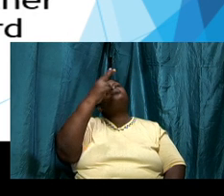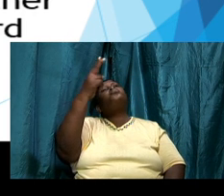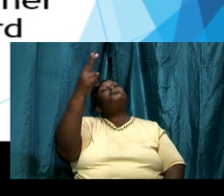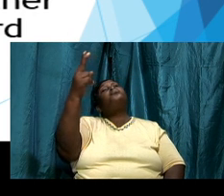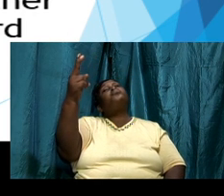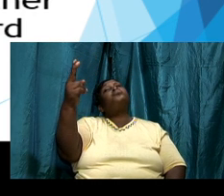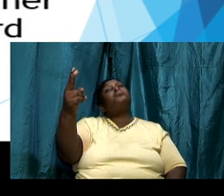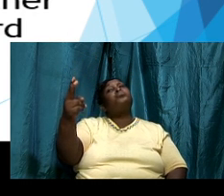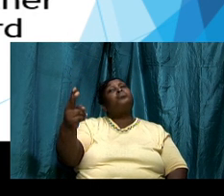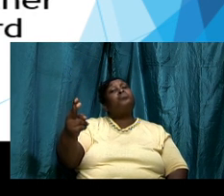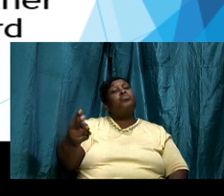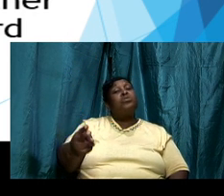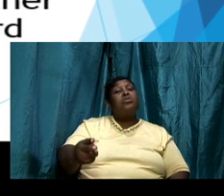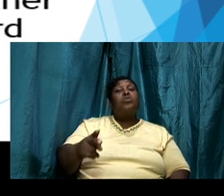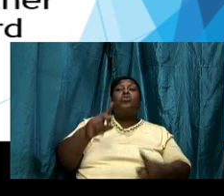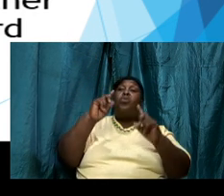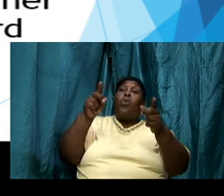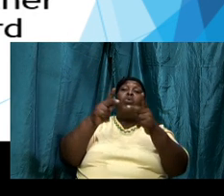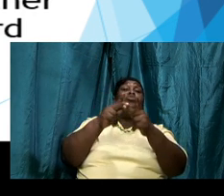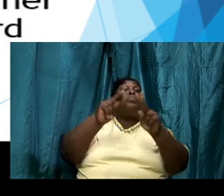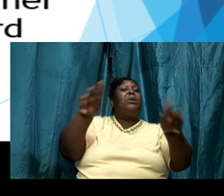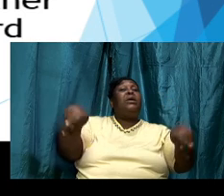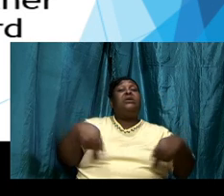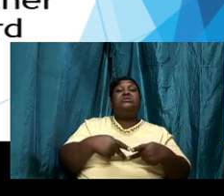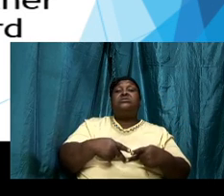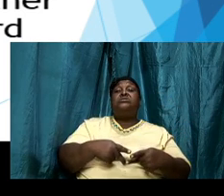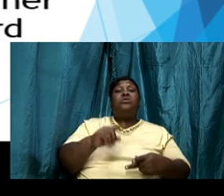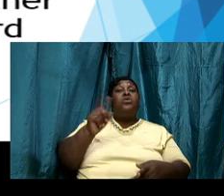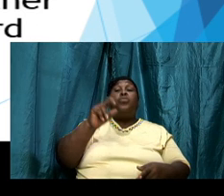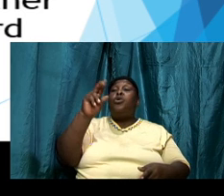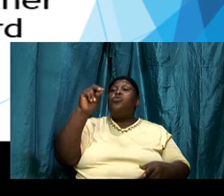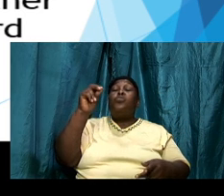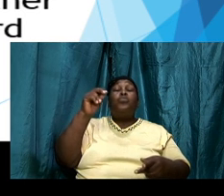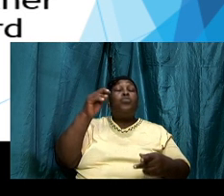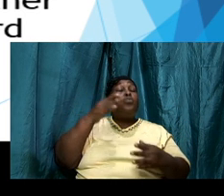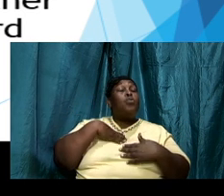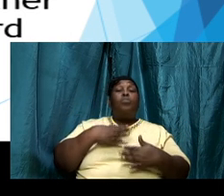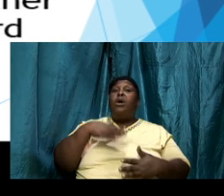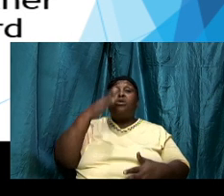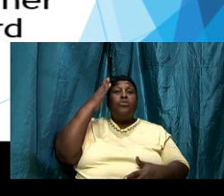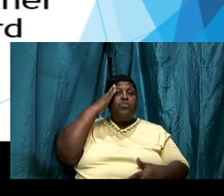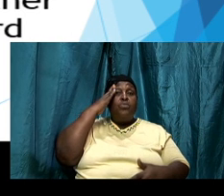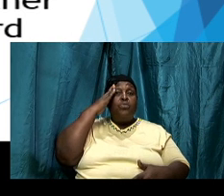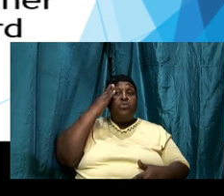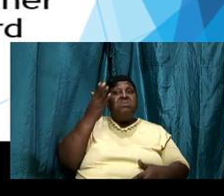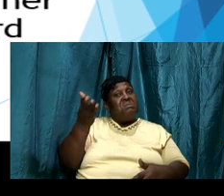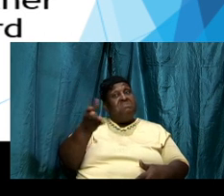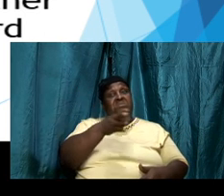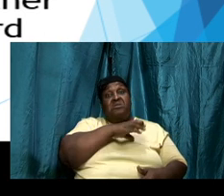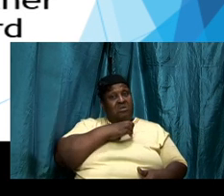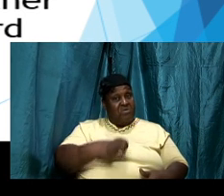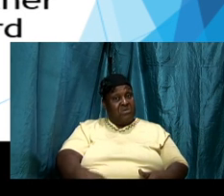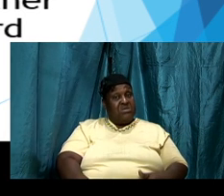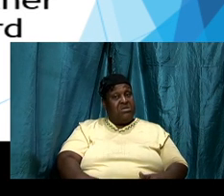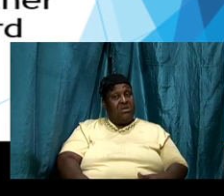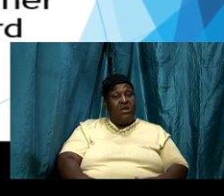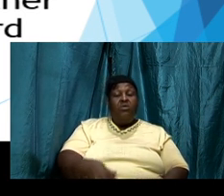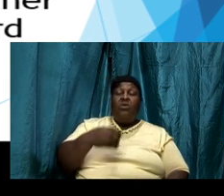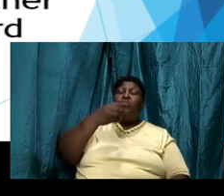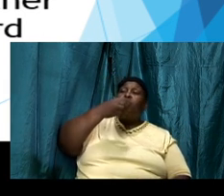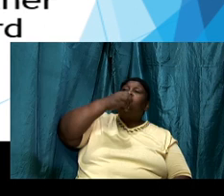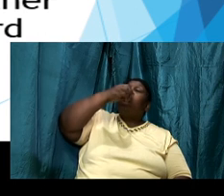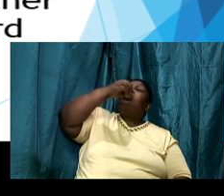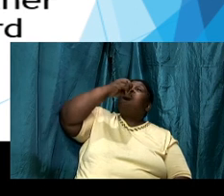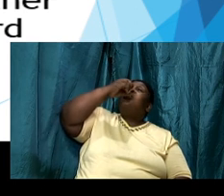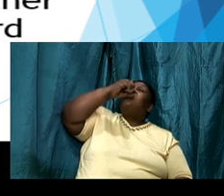weed they go to places where no one else will see them and drink the bondage we have allowed to come back